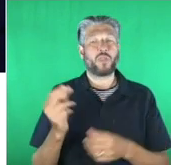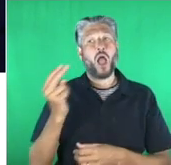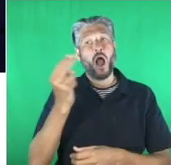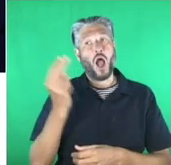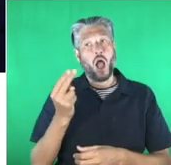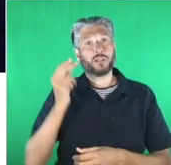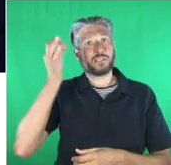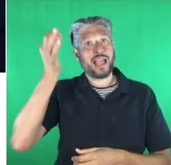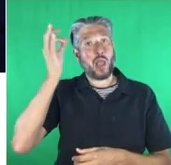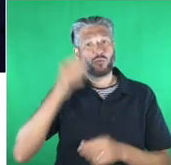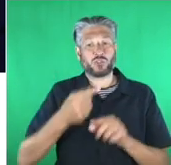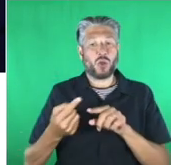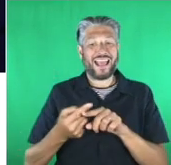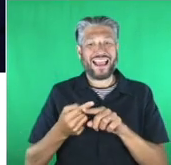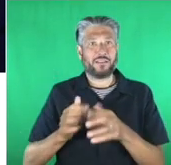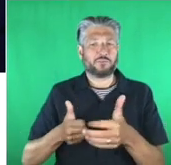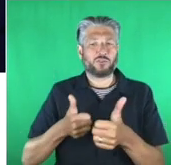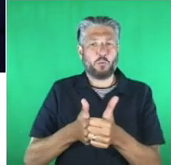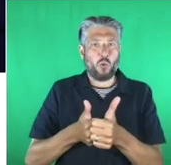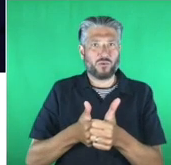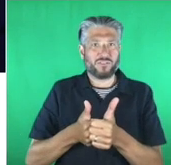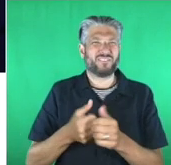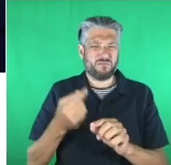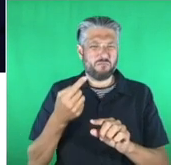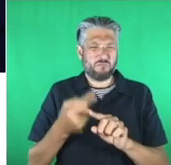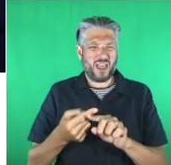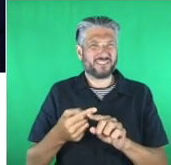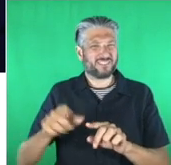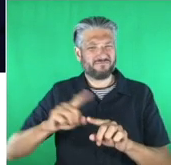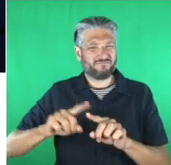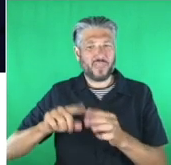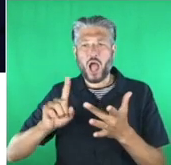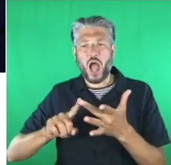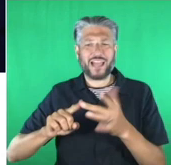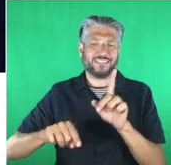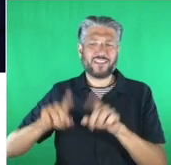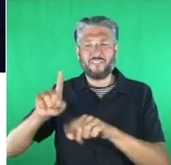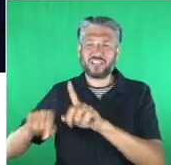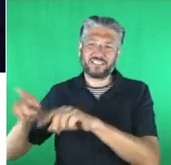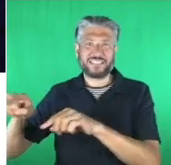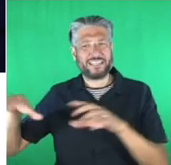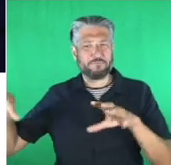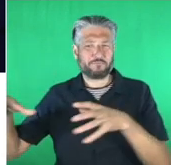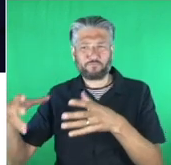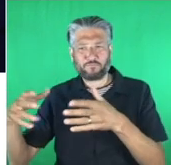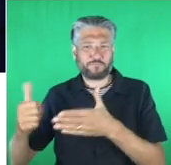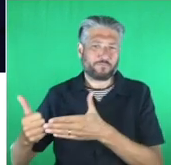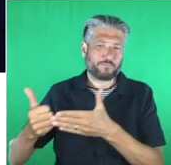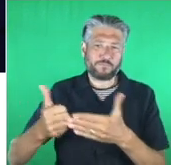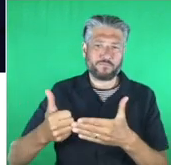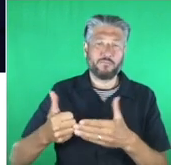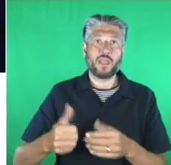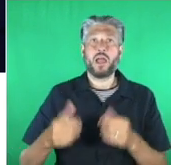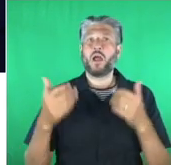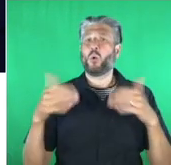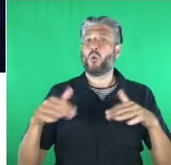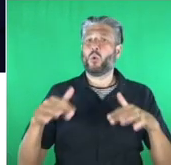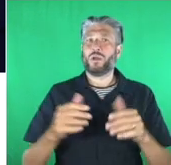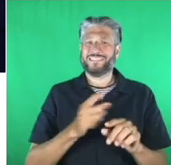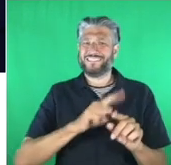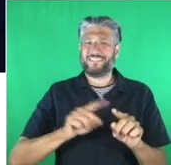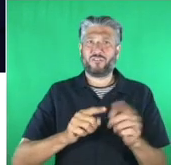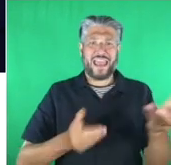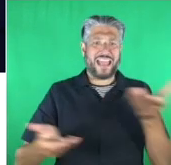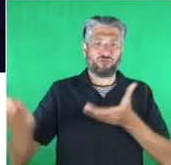and the response was fantastic we had so many worthy entries this award acknowledges and